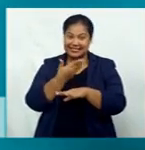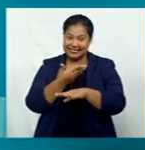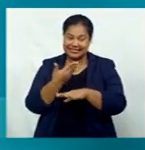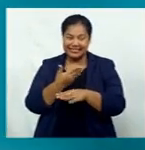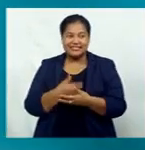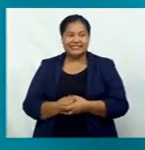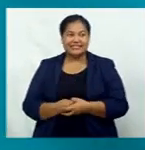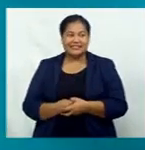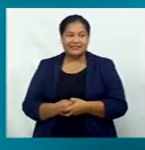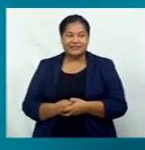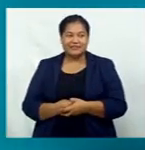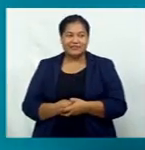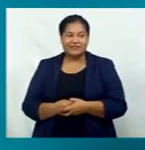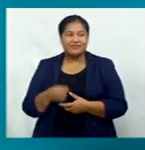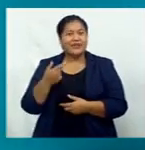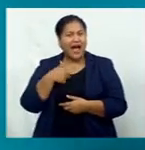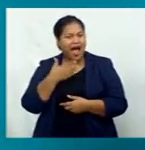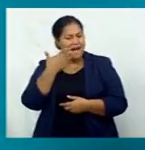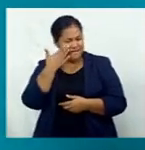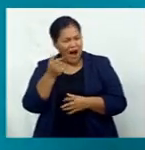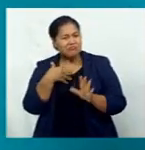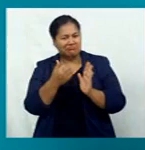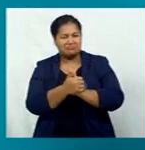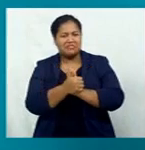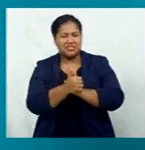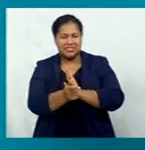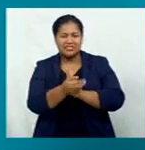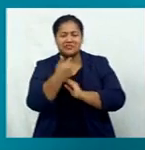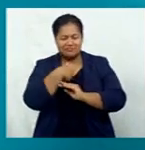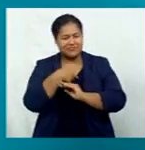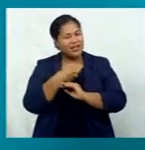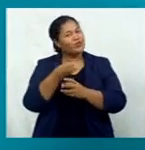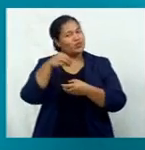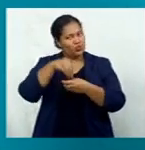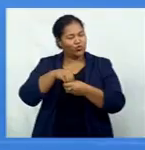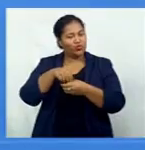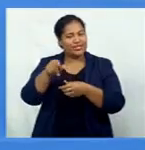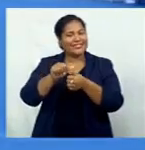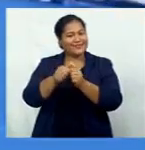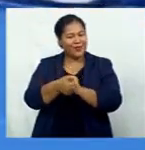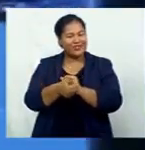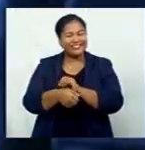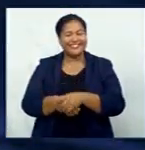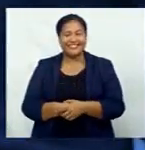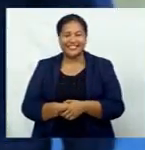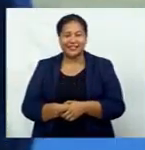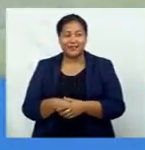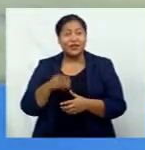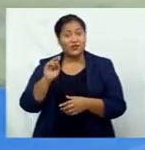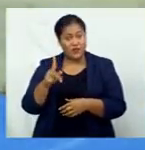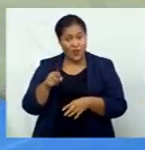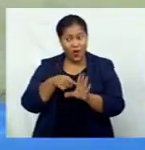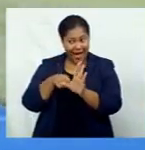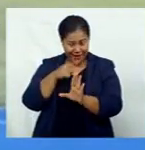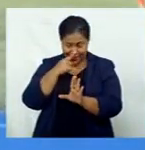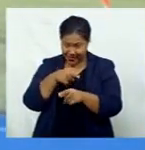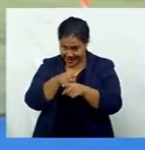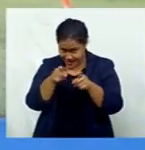I've found the ability for me to participate in sport so for the young ones there